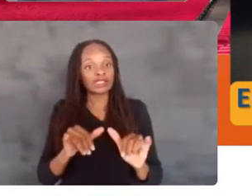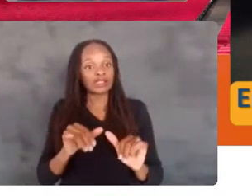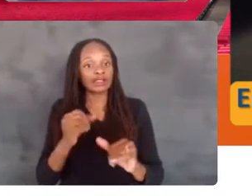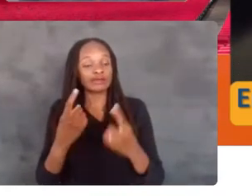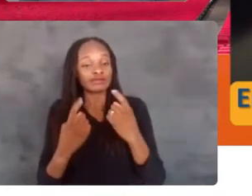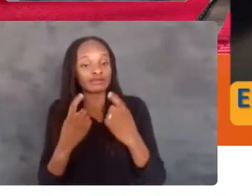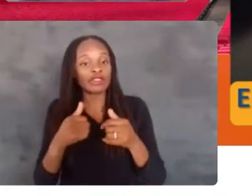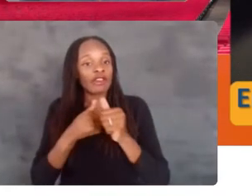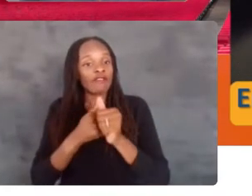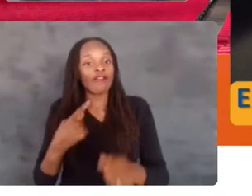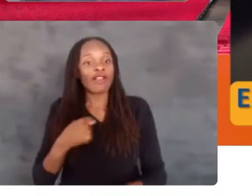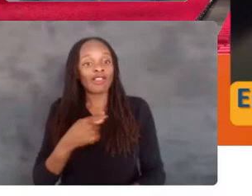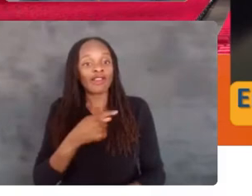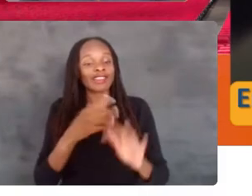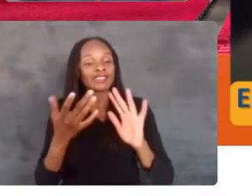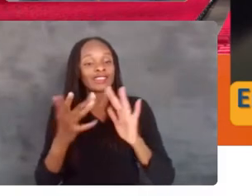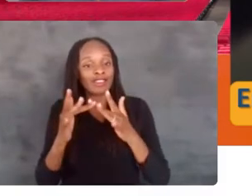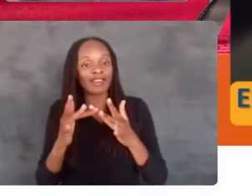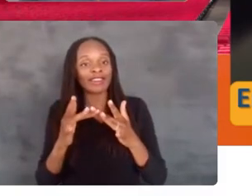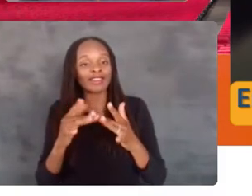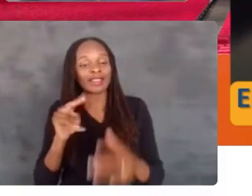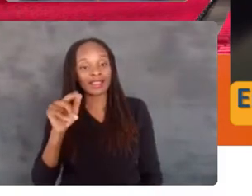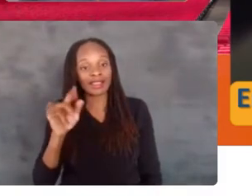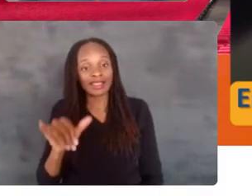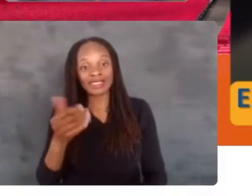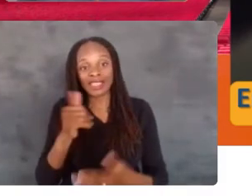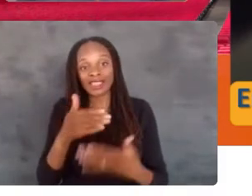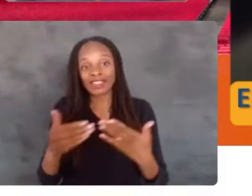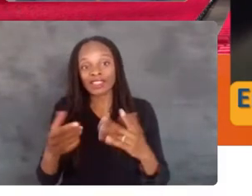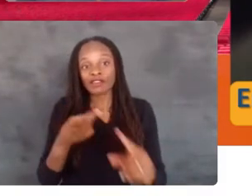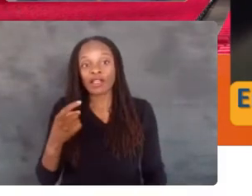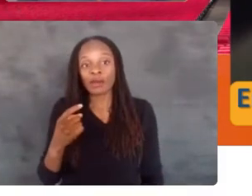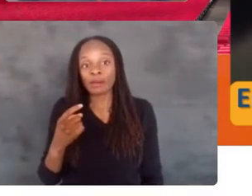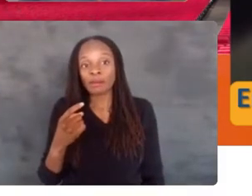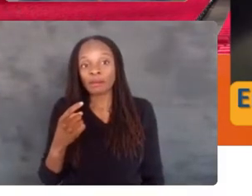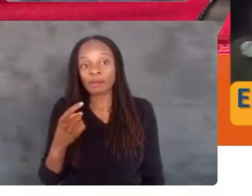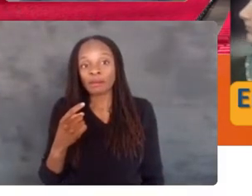and stay engaged. But, Nancy, do we have anything from our...